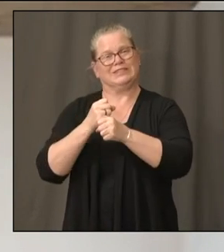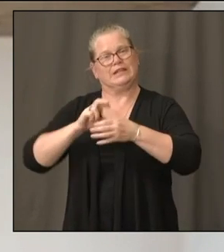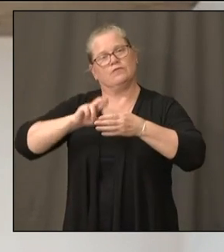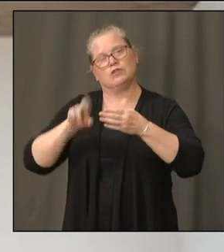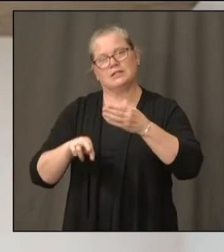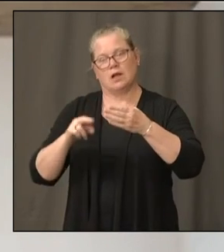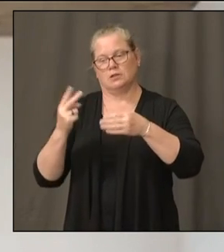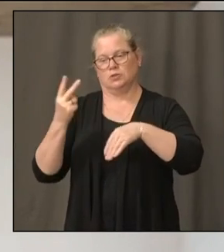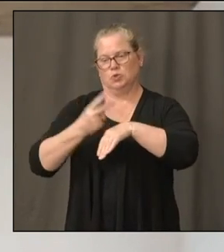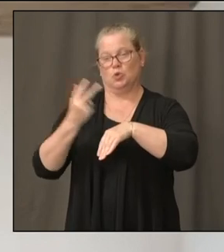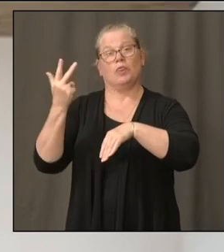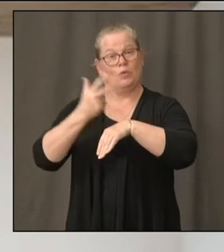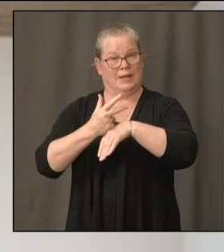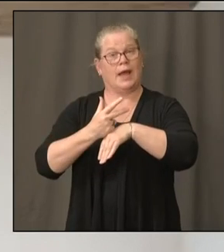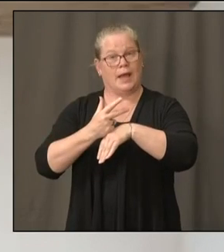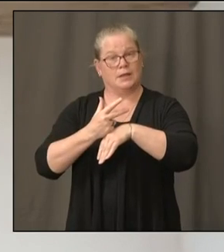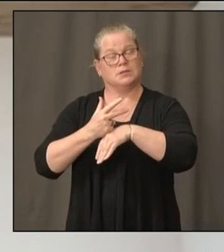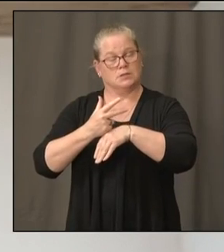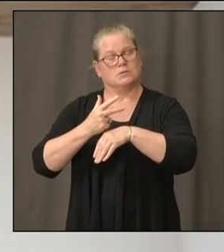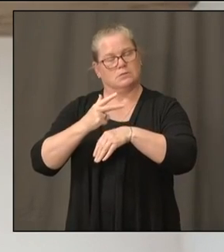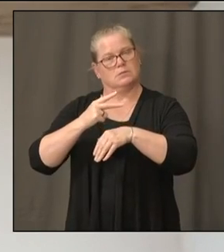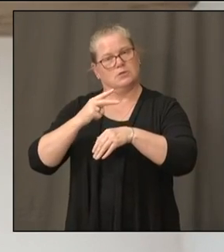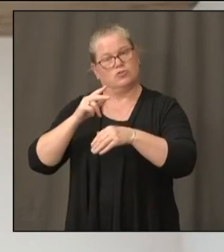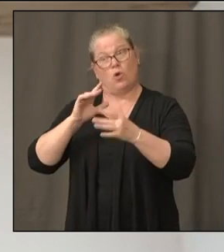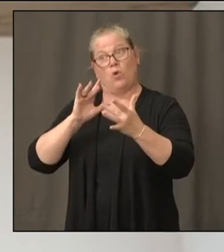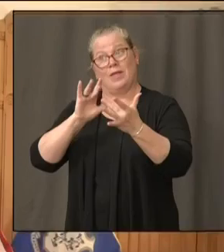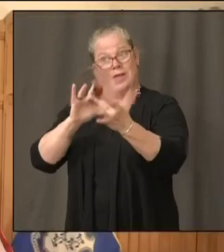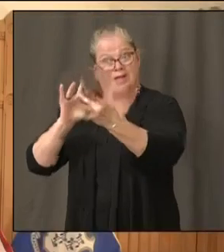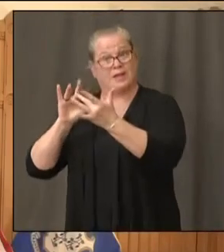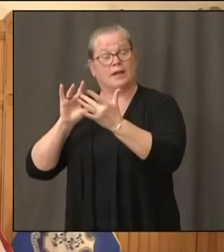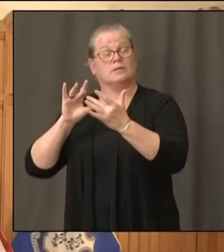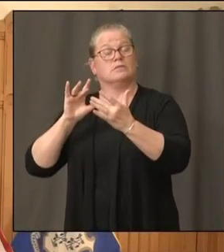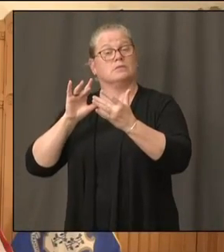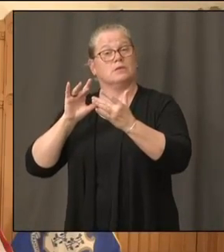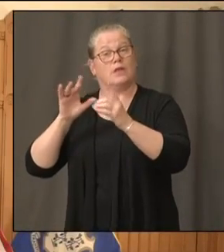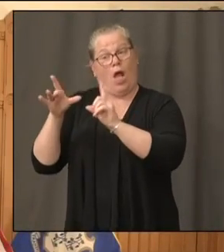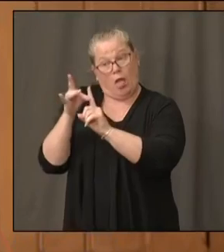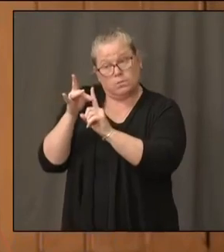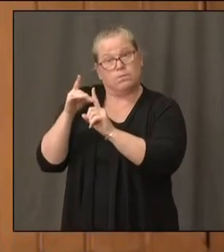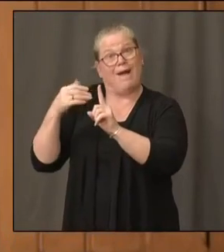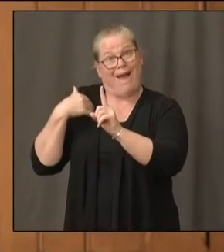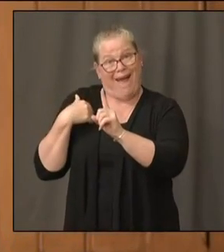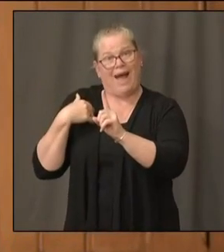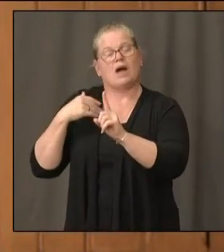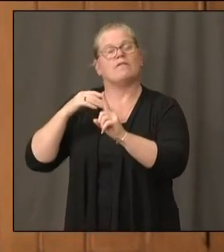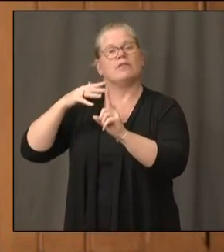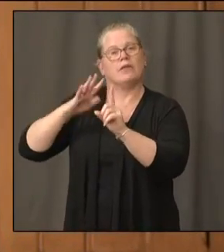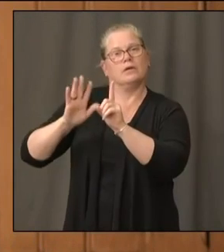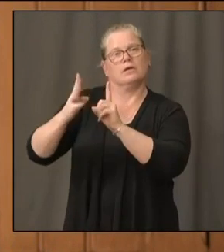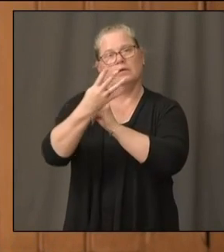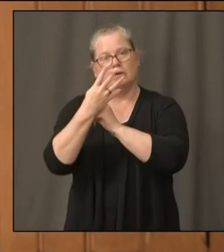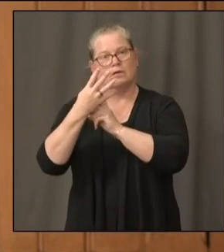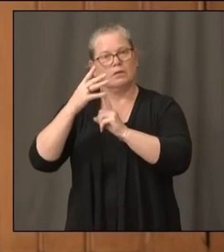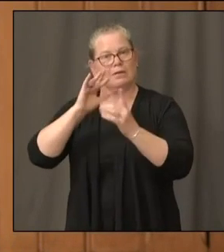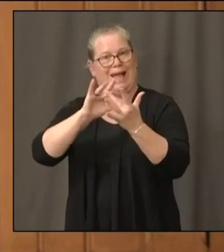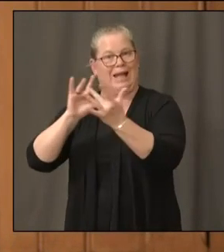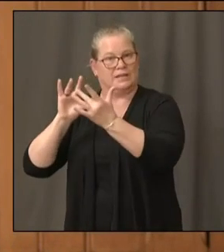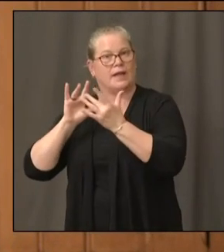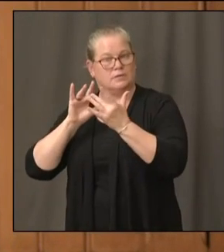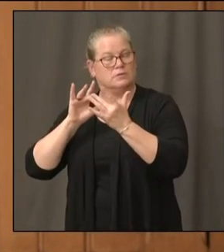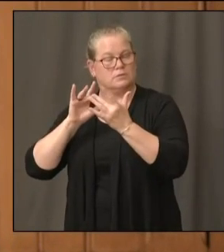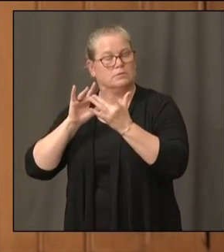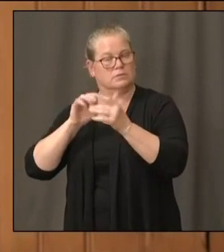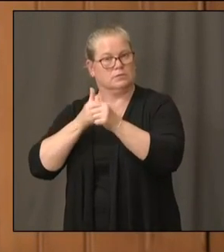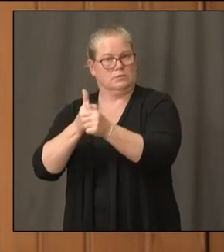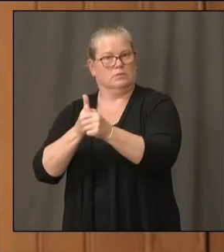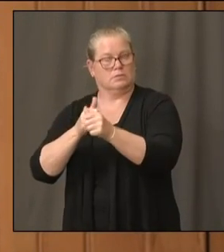includes Quest. Yeah, think it's important to note that our state contract with Quest that was negotiated very skillfully by